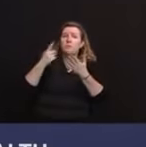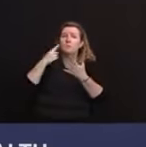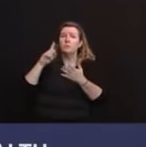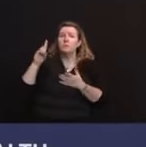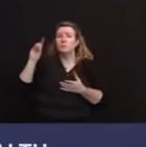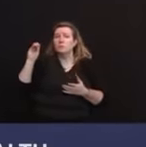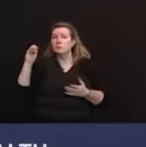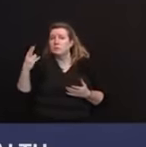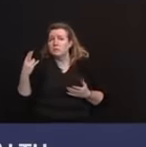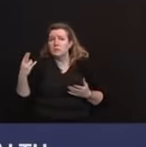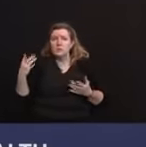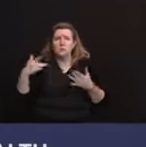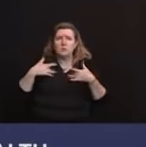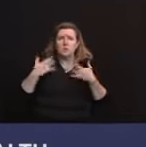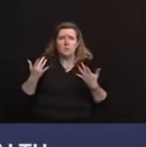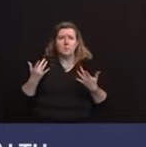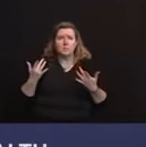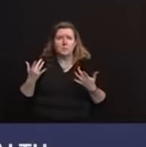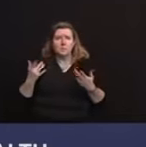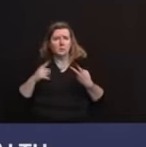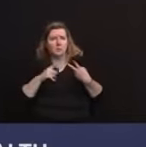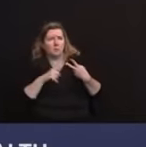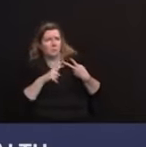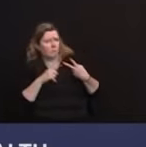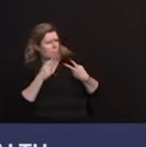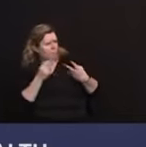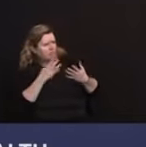I don't recall what proposal you're referring to. Sorry.